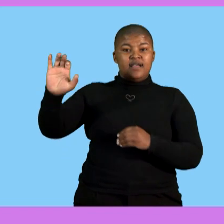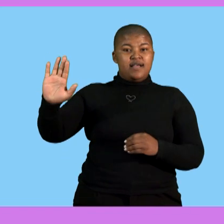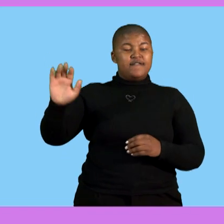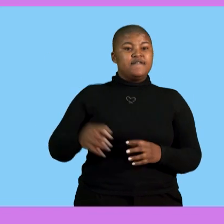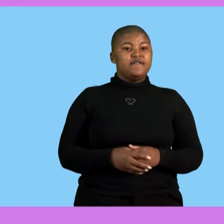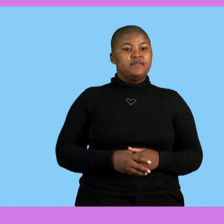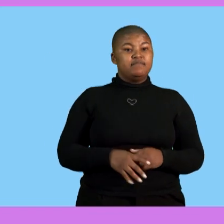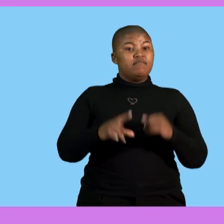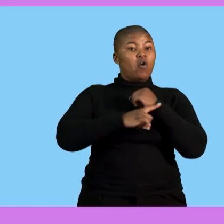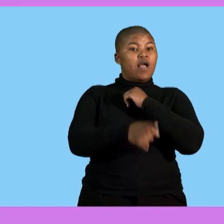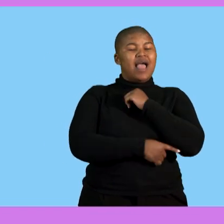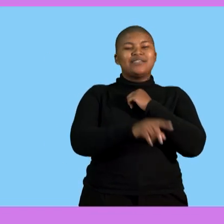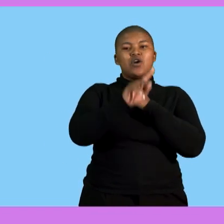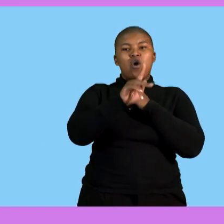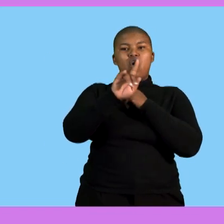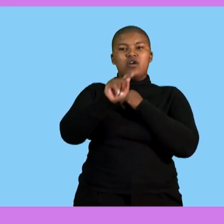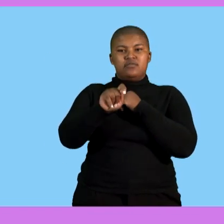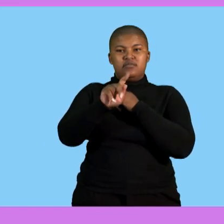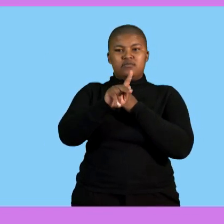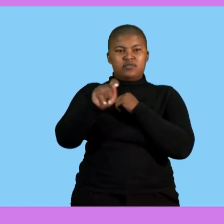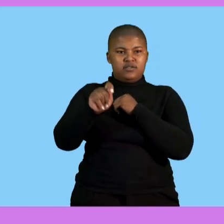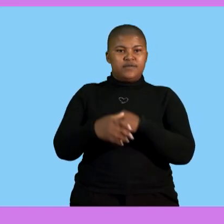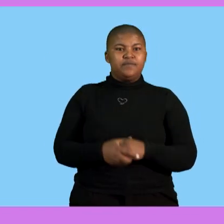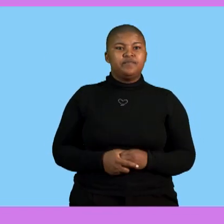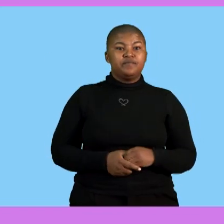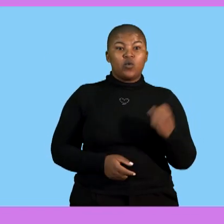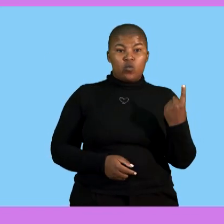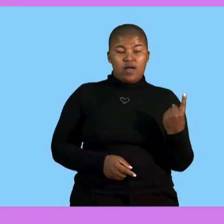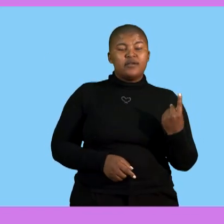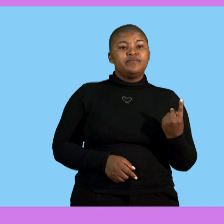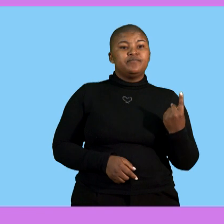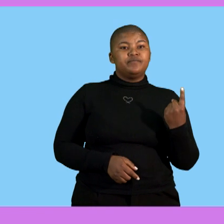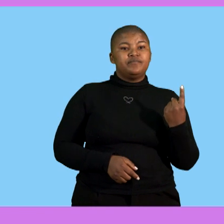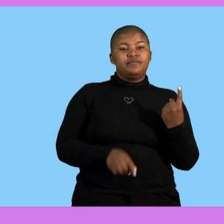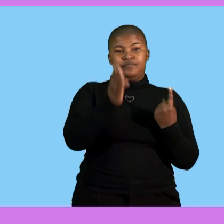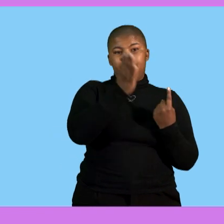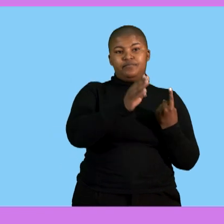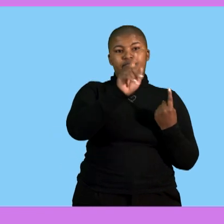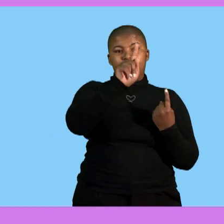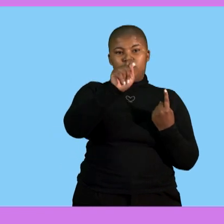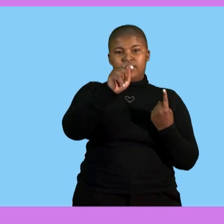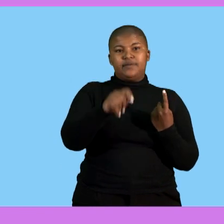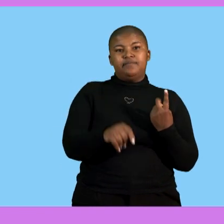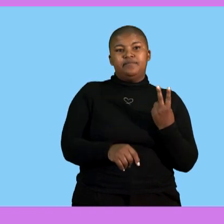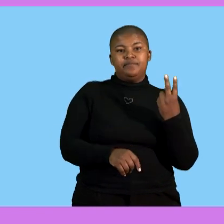Then lastly, would be quarter. So quarter, I record one, two,